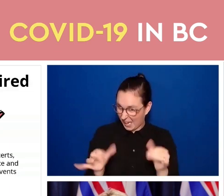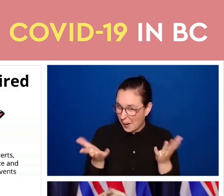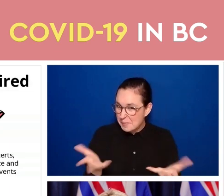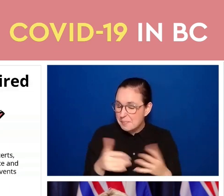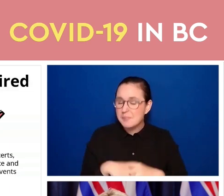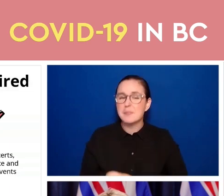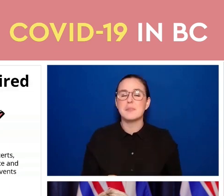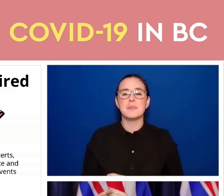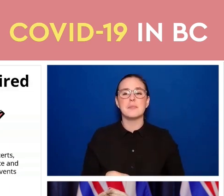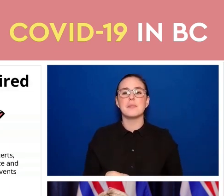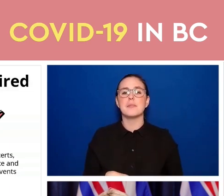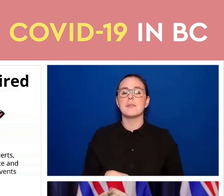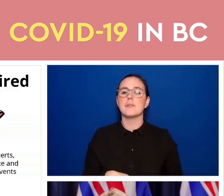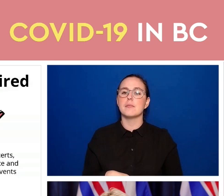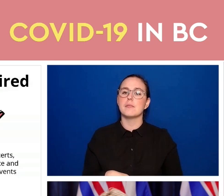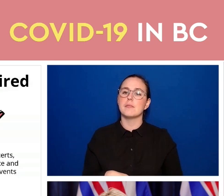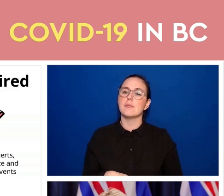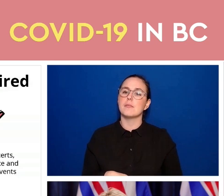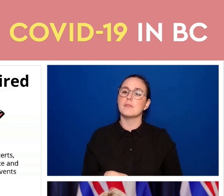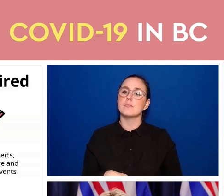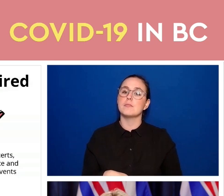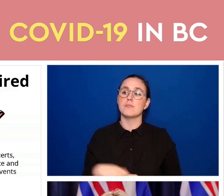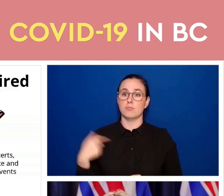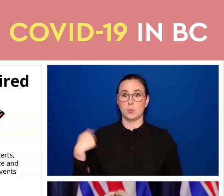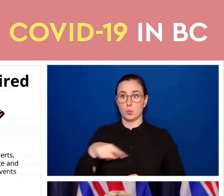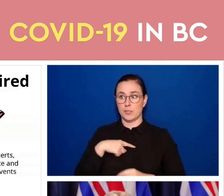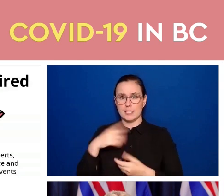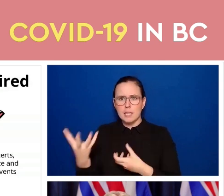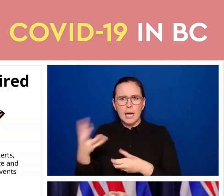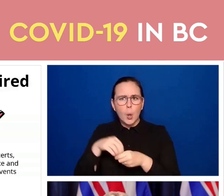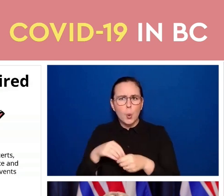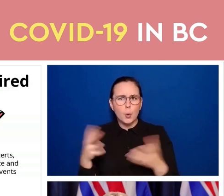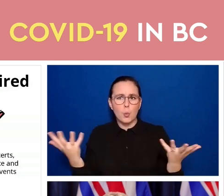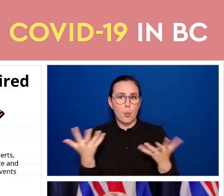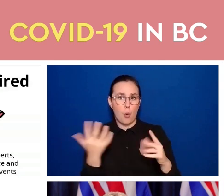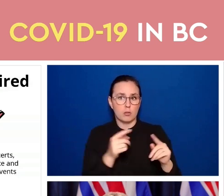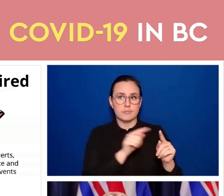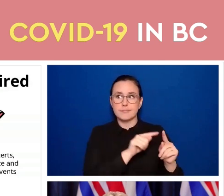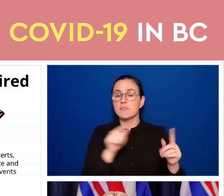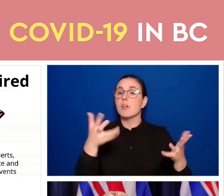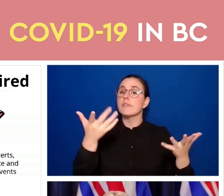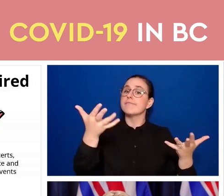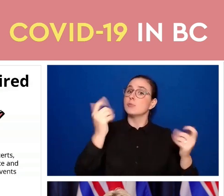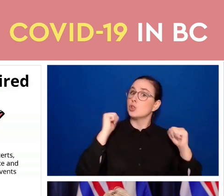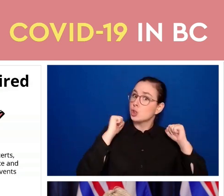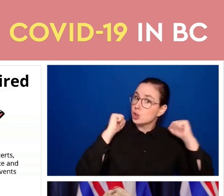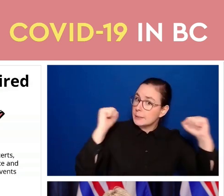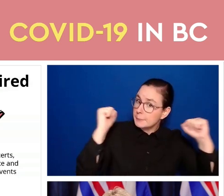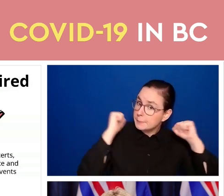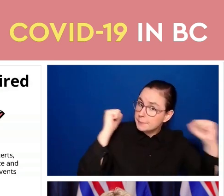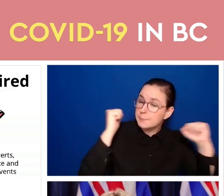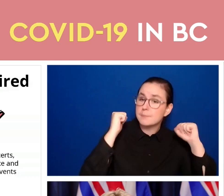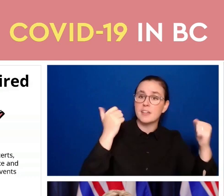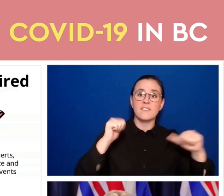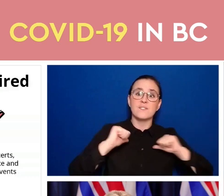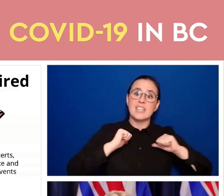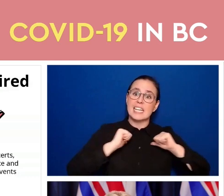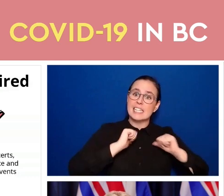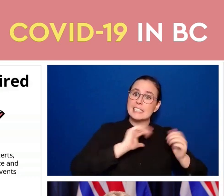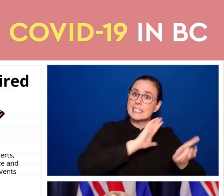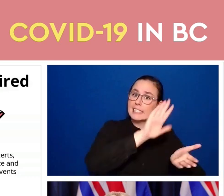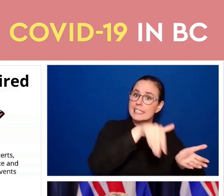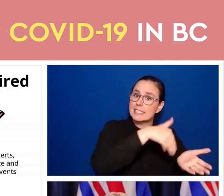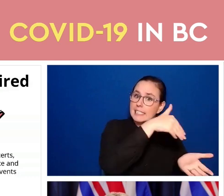high-risk settings that have so impacted businesses, including fitness centres, businesses offering those indoor recreational